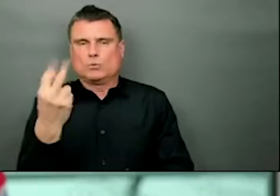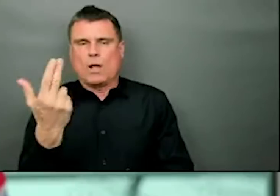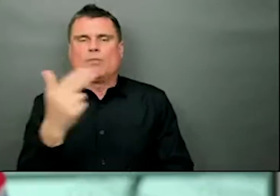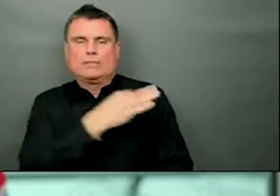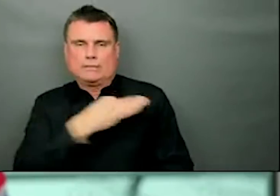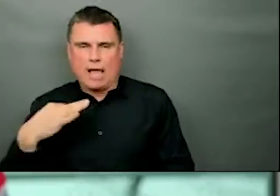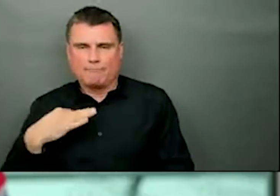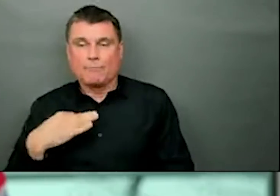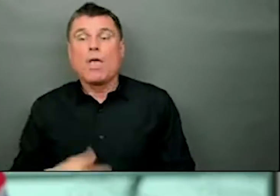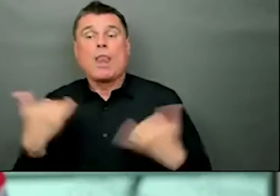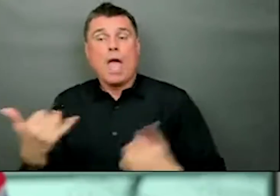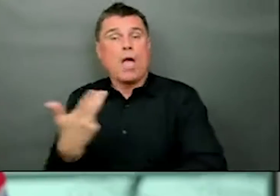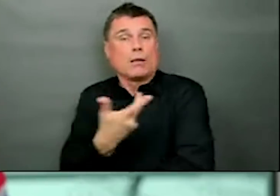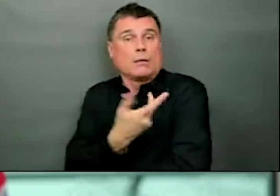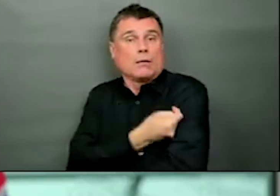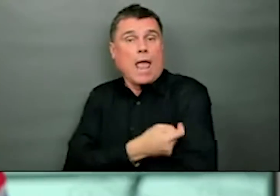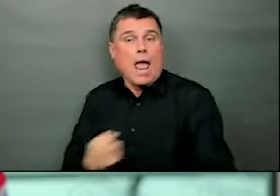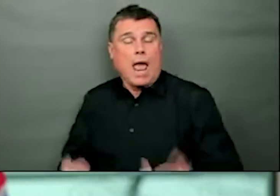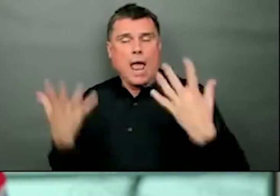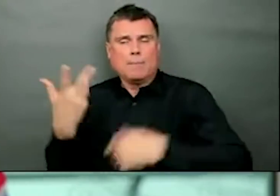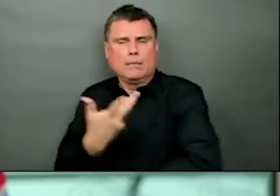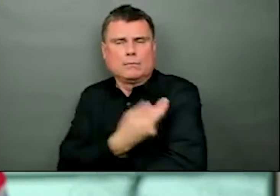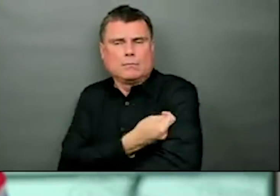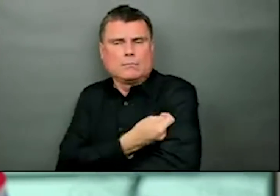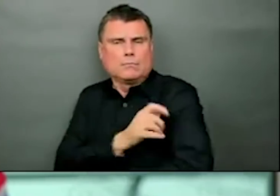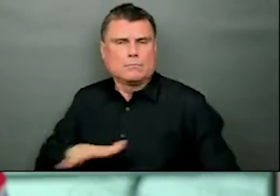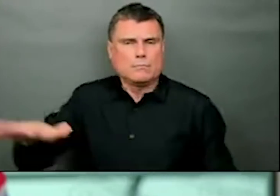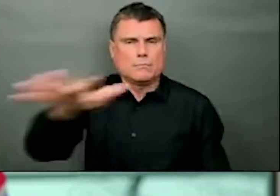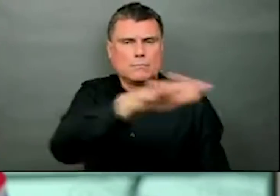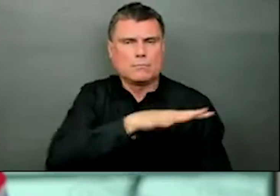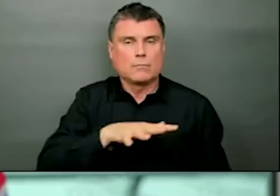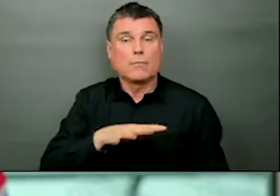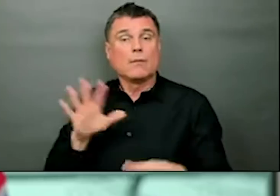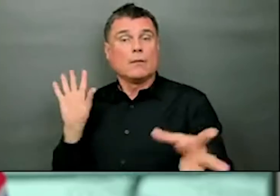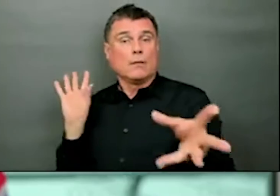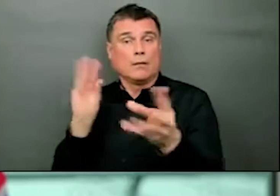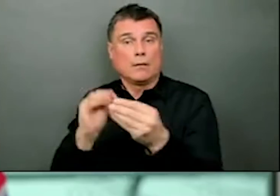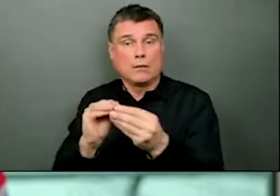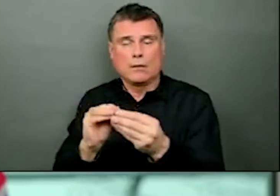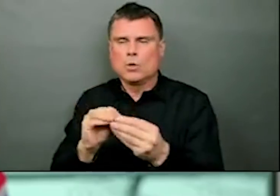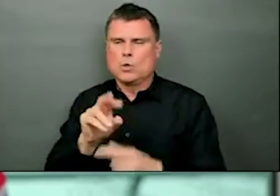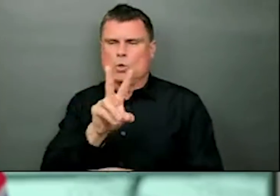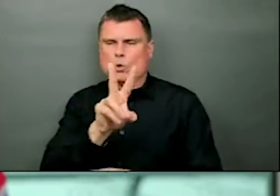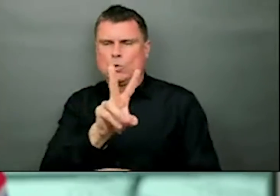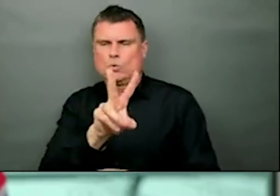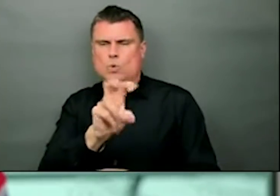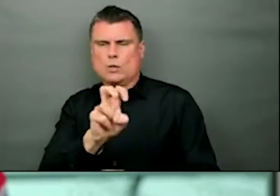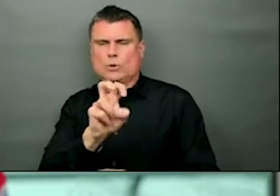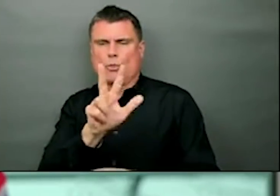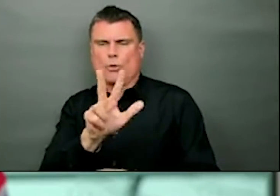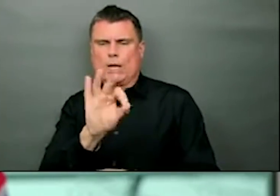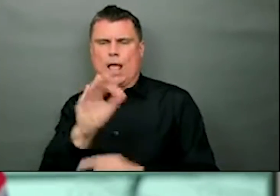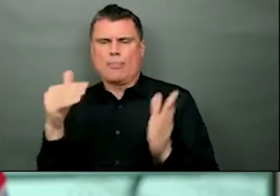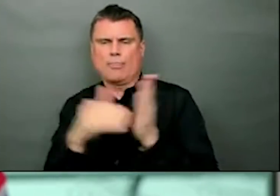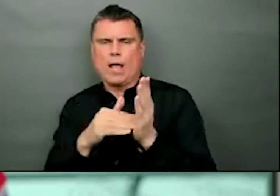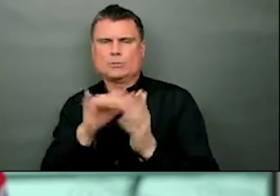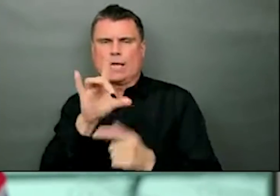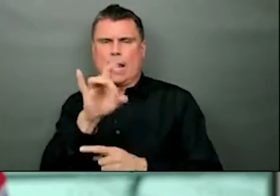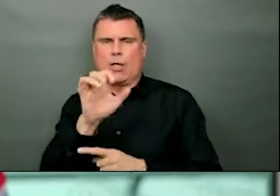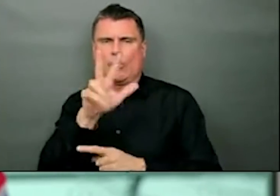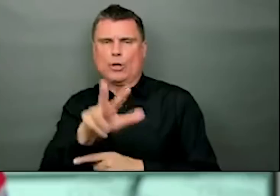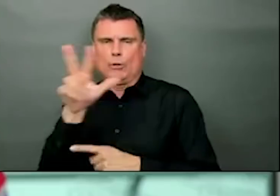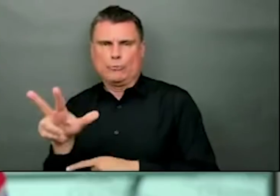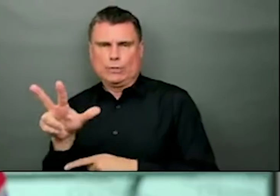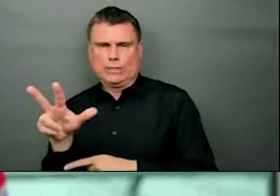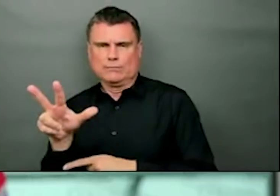provided 239,833 doses of COVID-19 vaccines across British